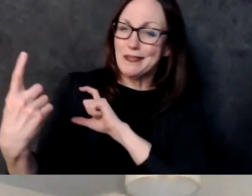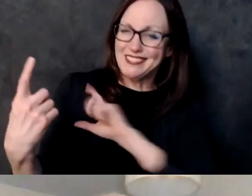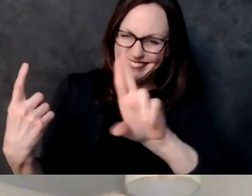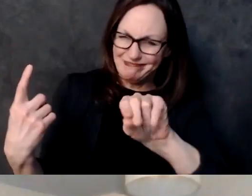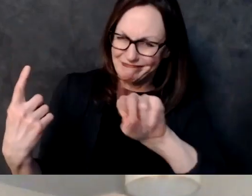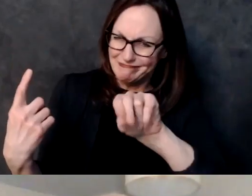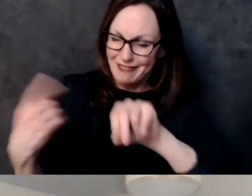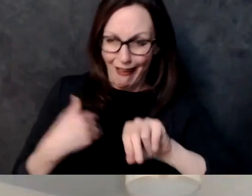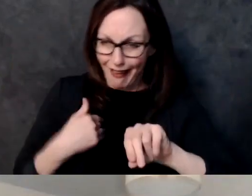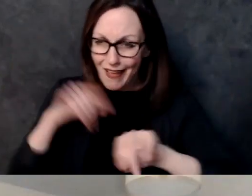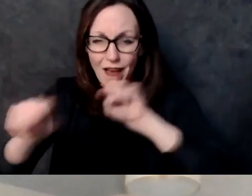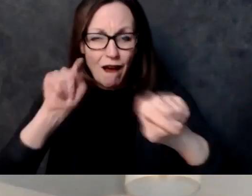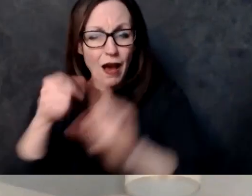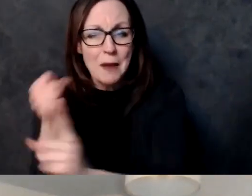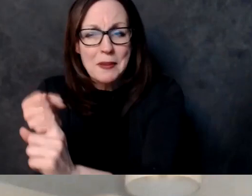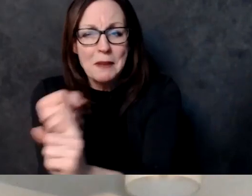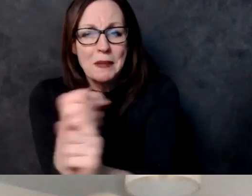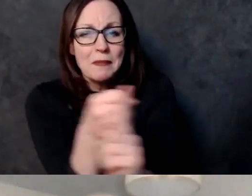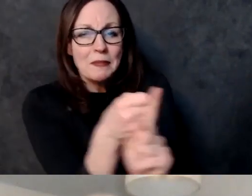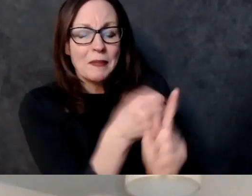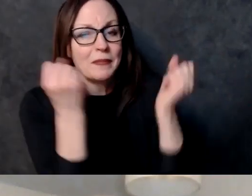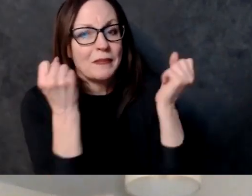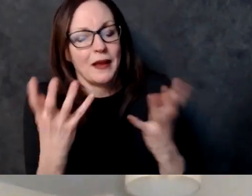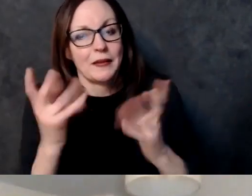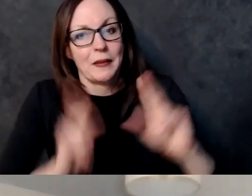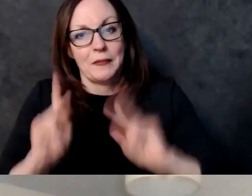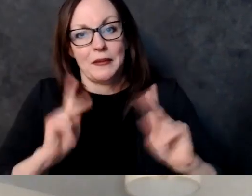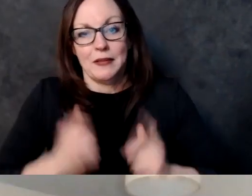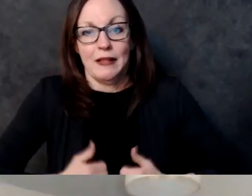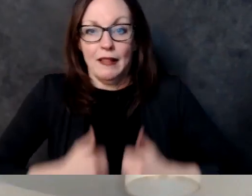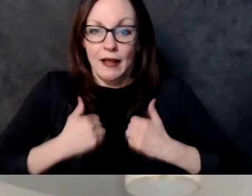so whoever asked this question if you want to reach out to me i would love to talk to you